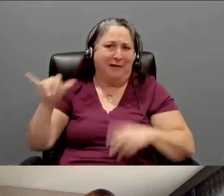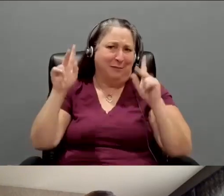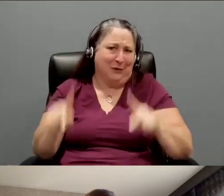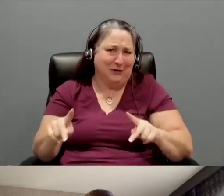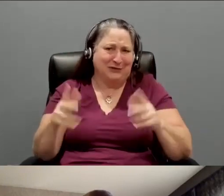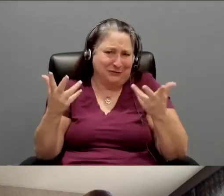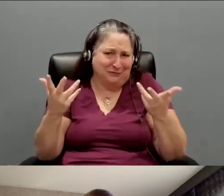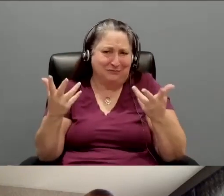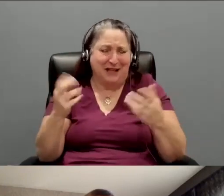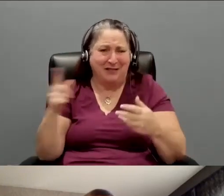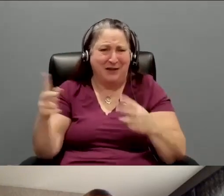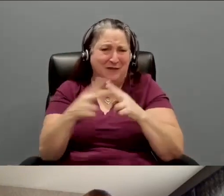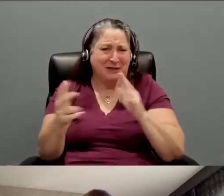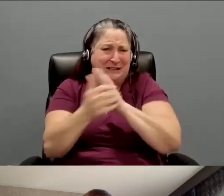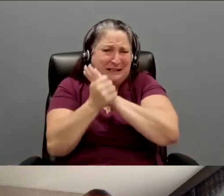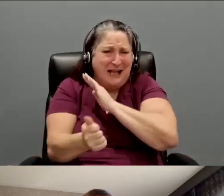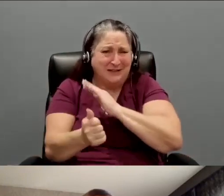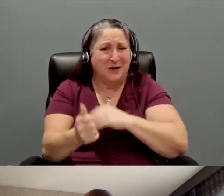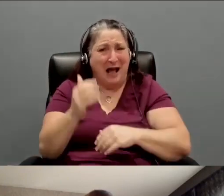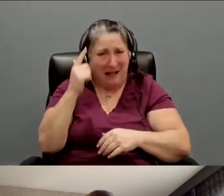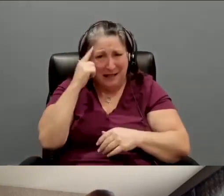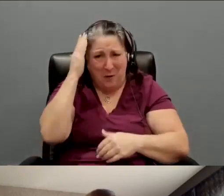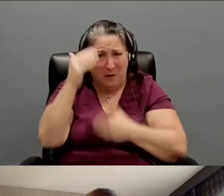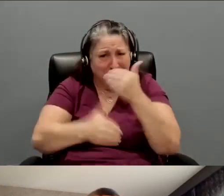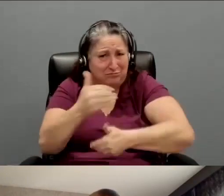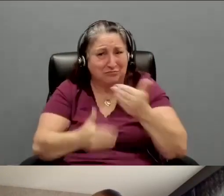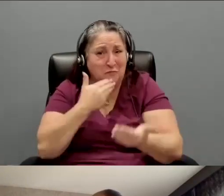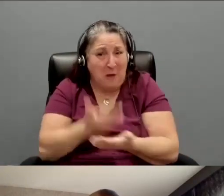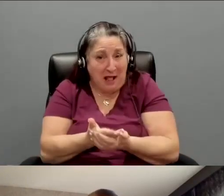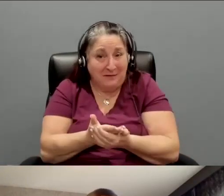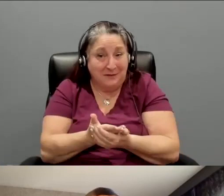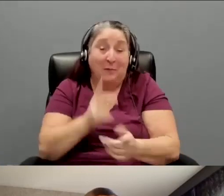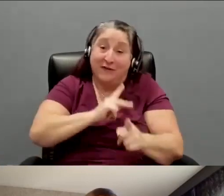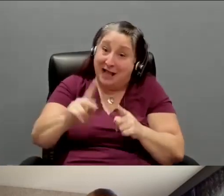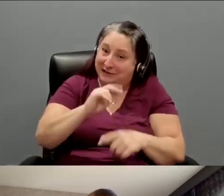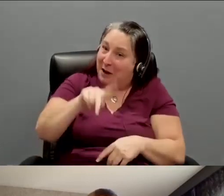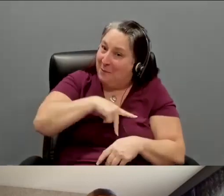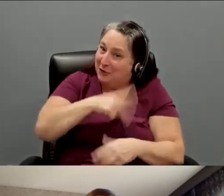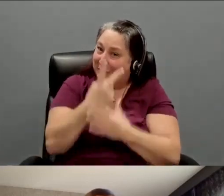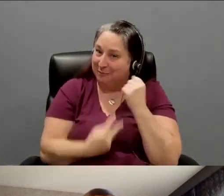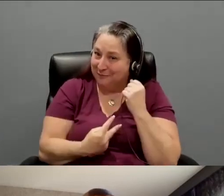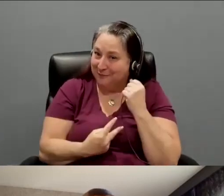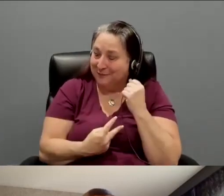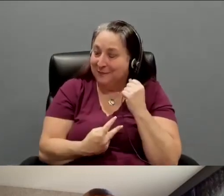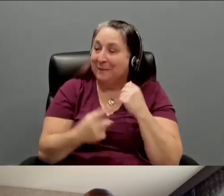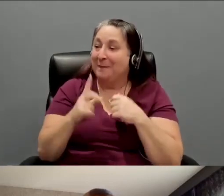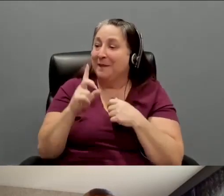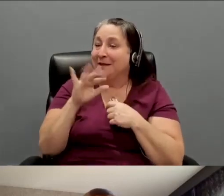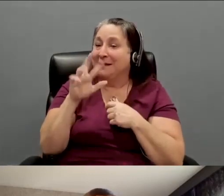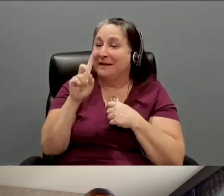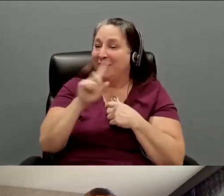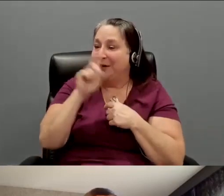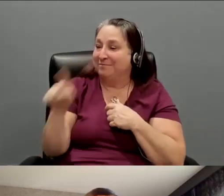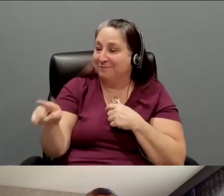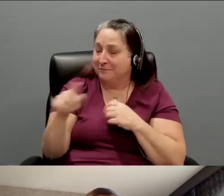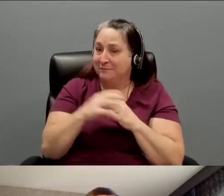they're talented. So I think this is going to go really well, both professionally and personally. Yeah. You know, I'm, I'm, what came to my